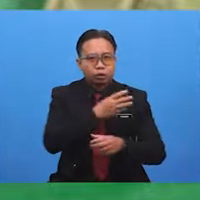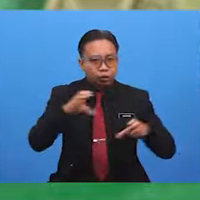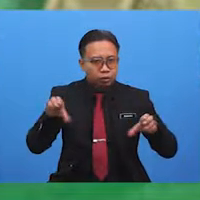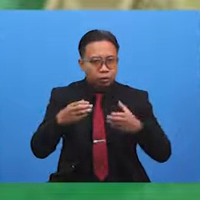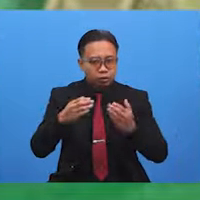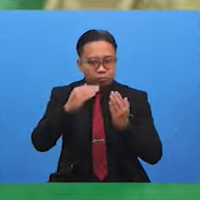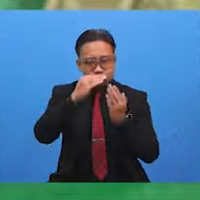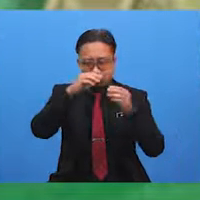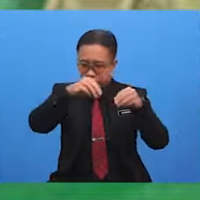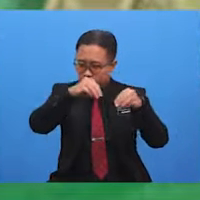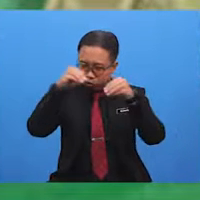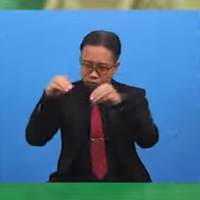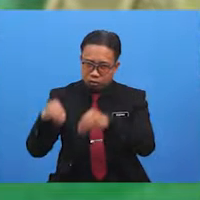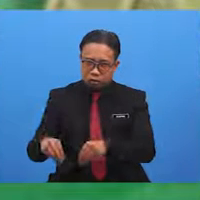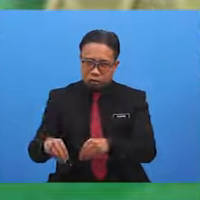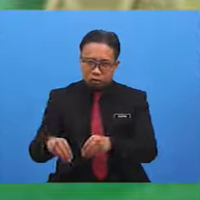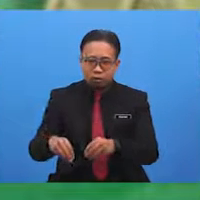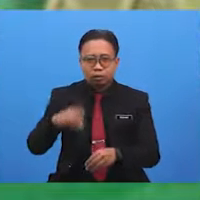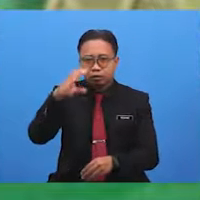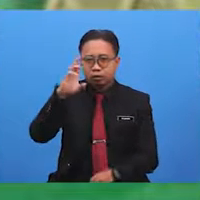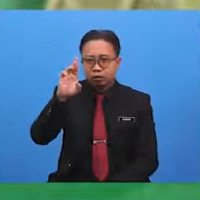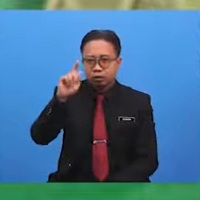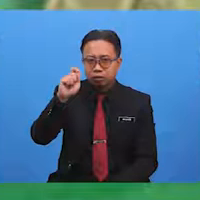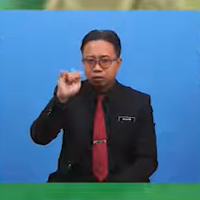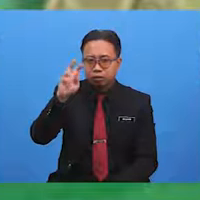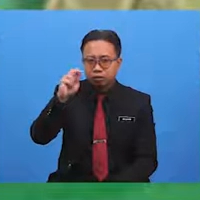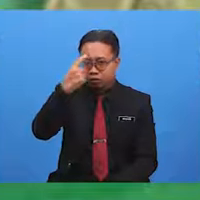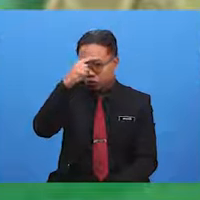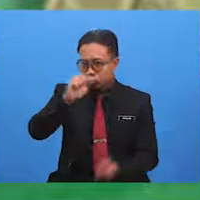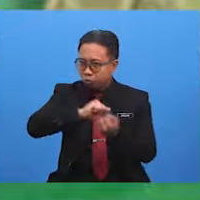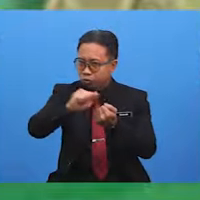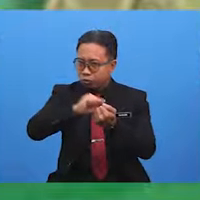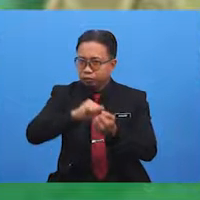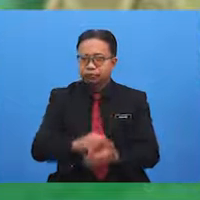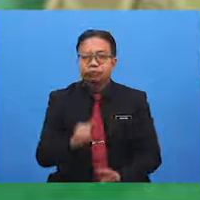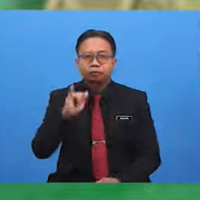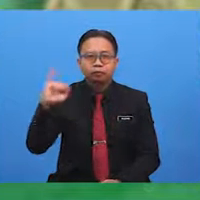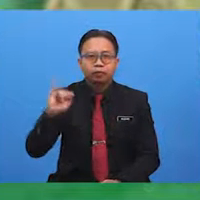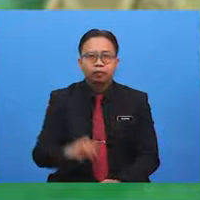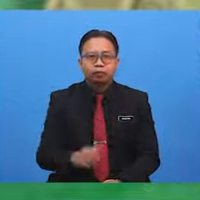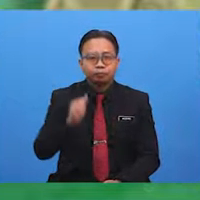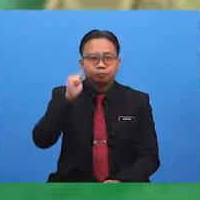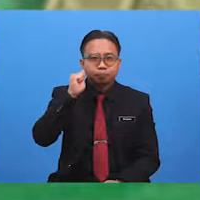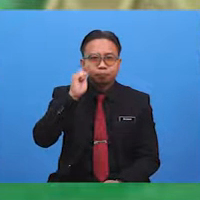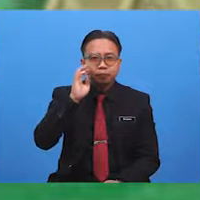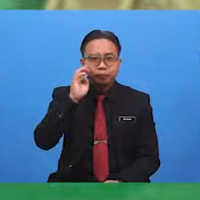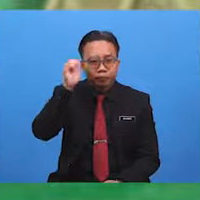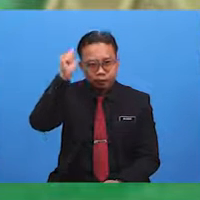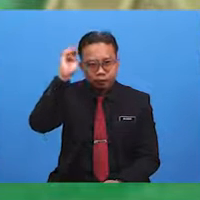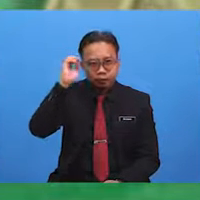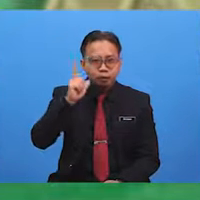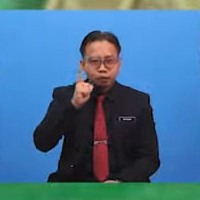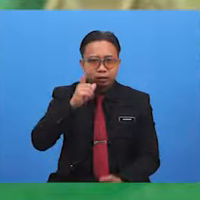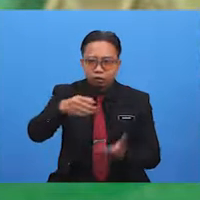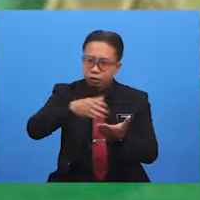bring down all the curtains for washing. Amin and Lisa swept the floor clean